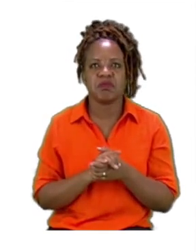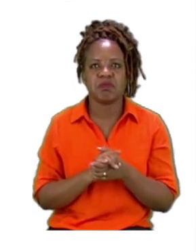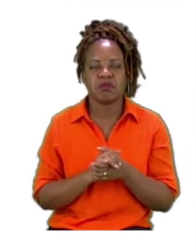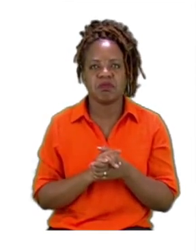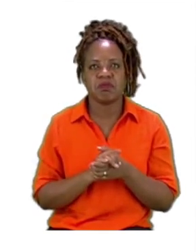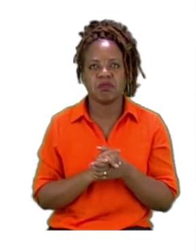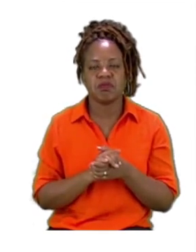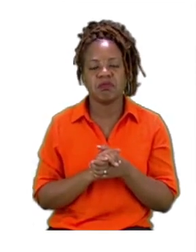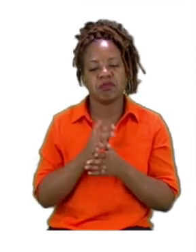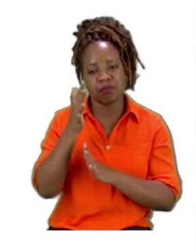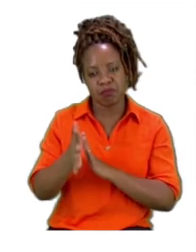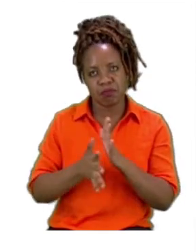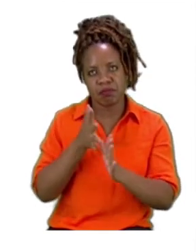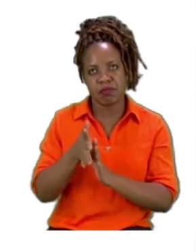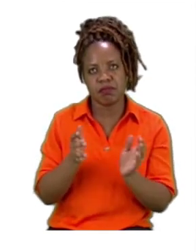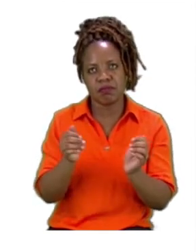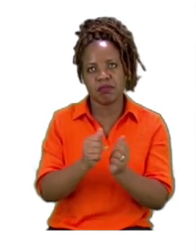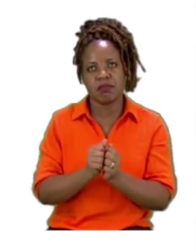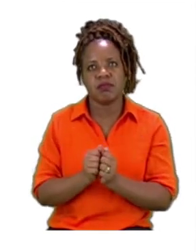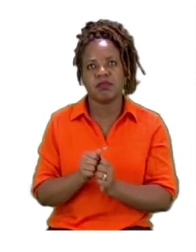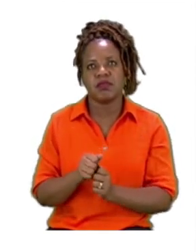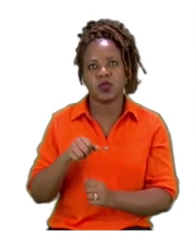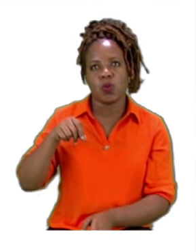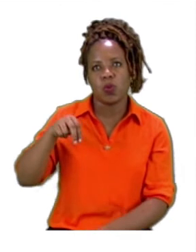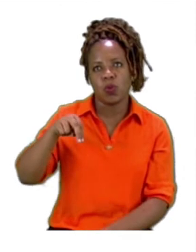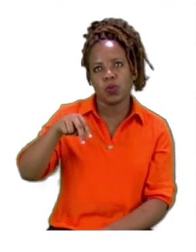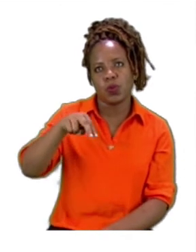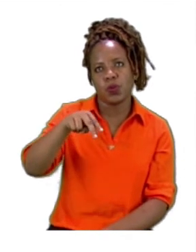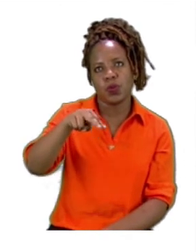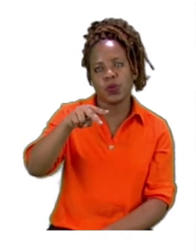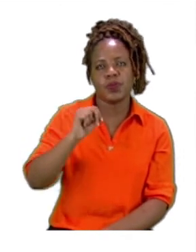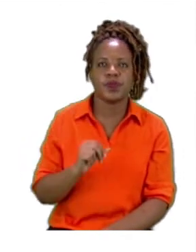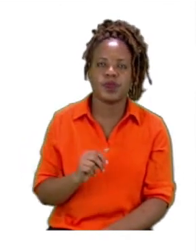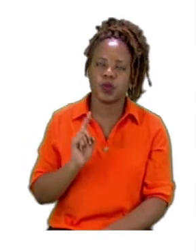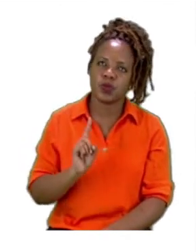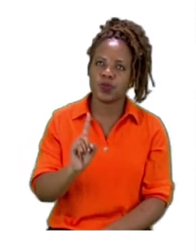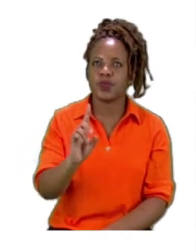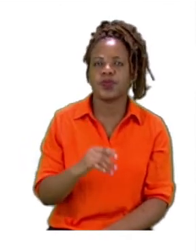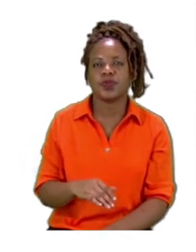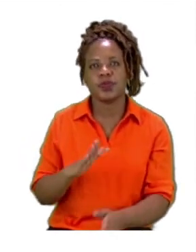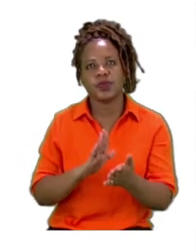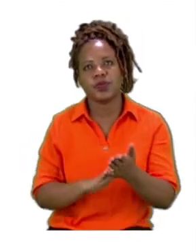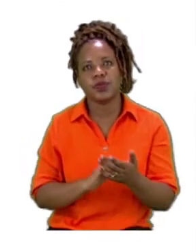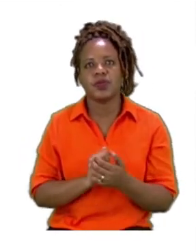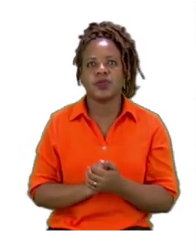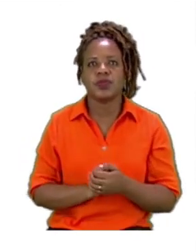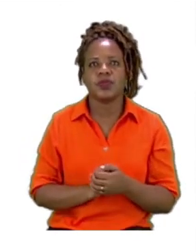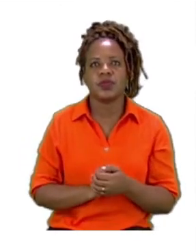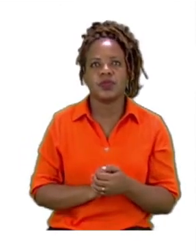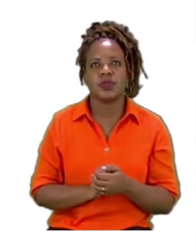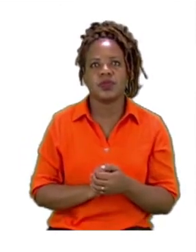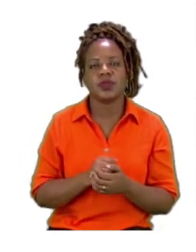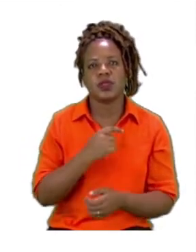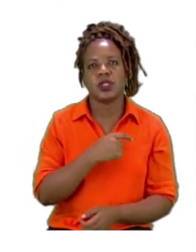together. Walk and her